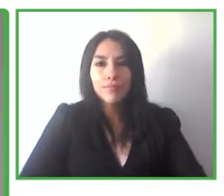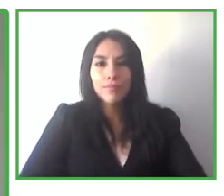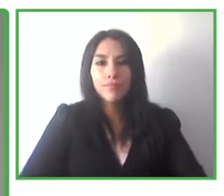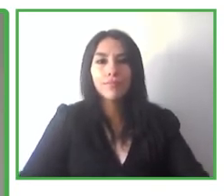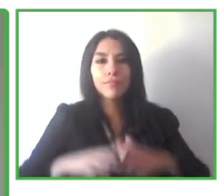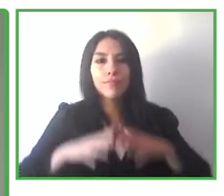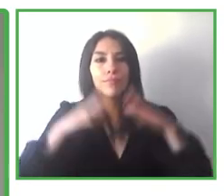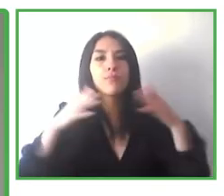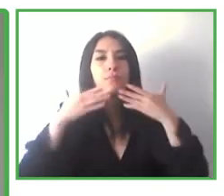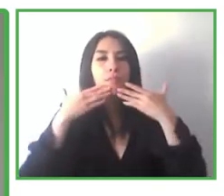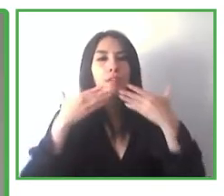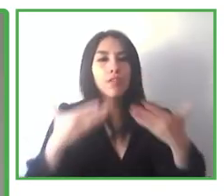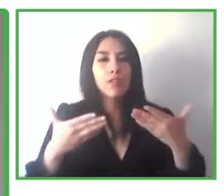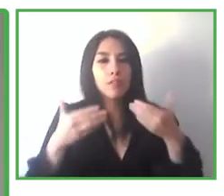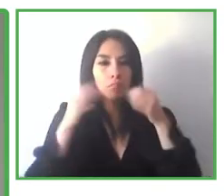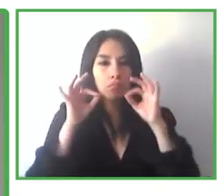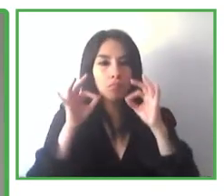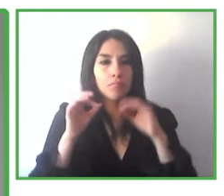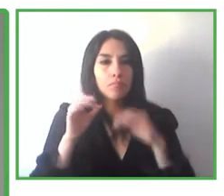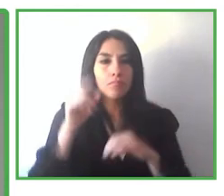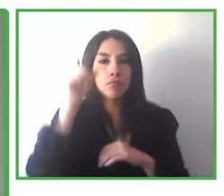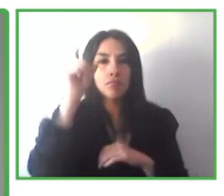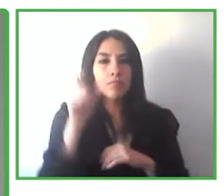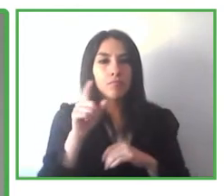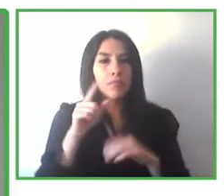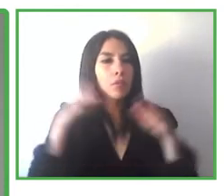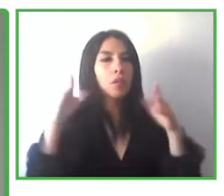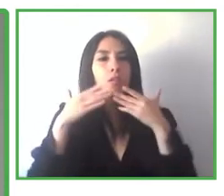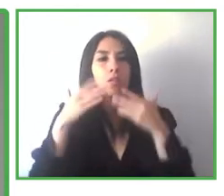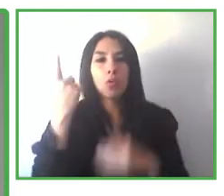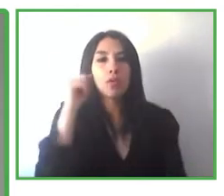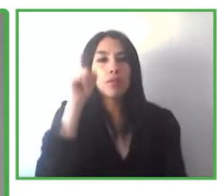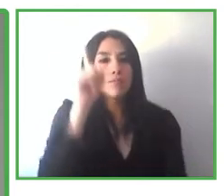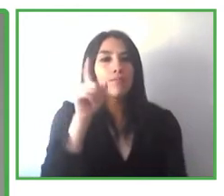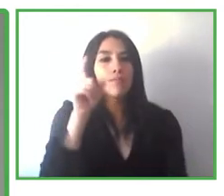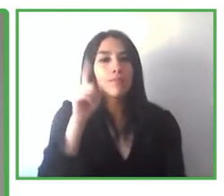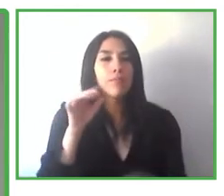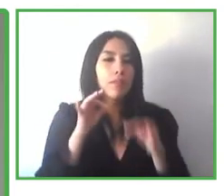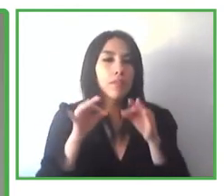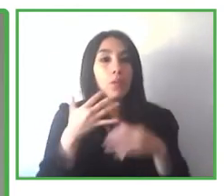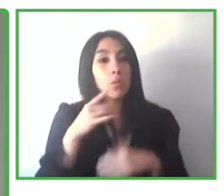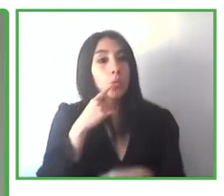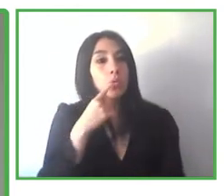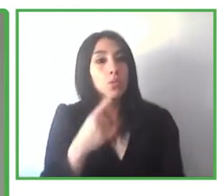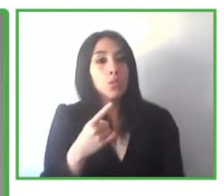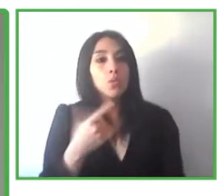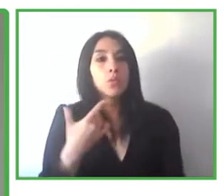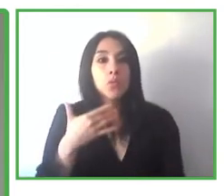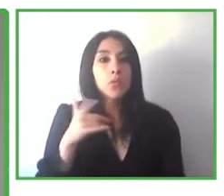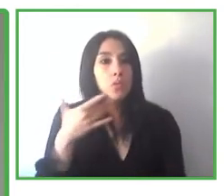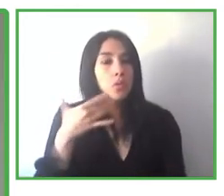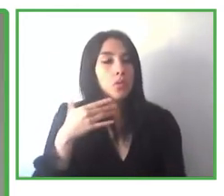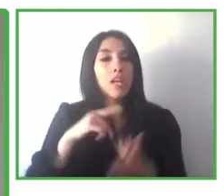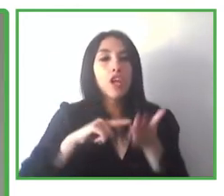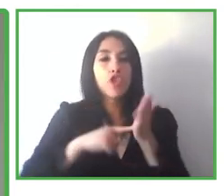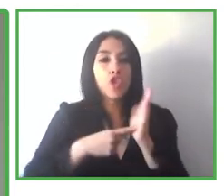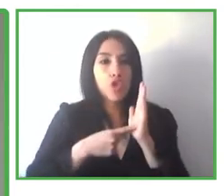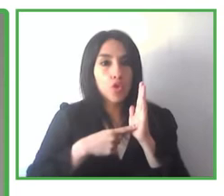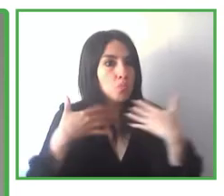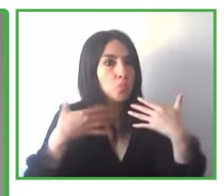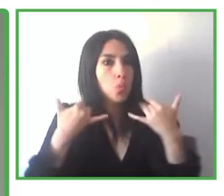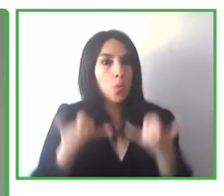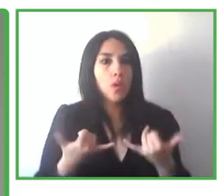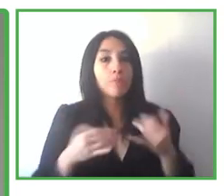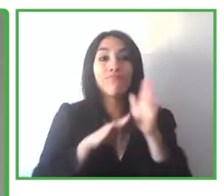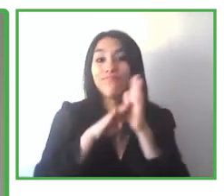Great. Thank you. Thank you very much for your presentation. It's really an amazing technology, the one that you are developing